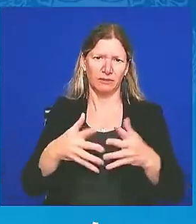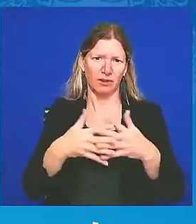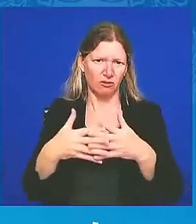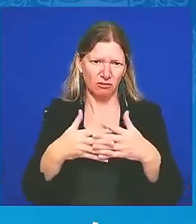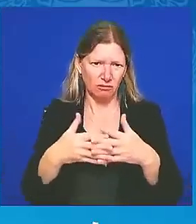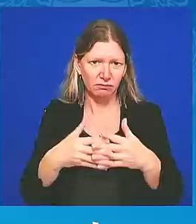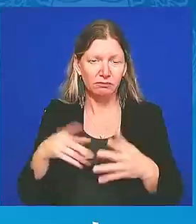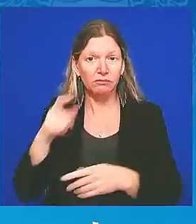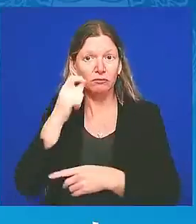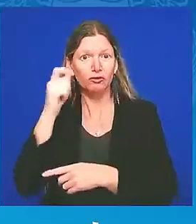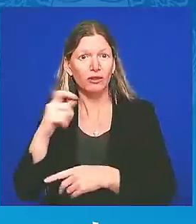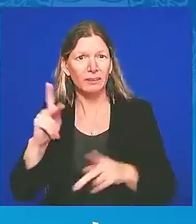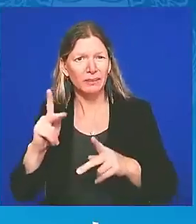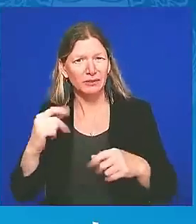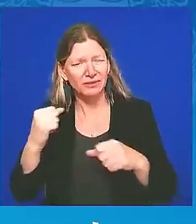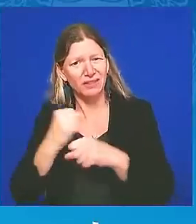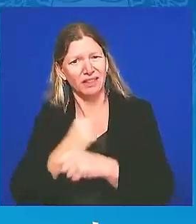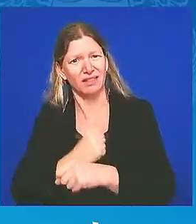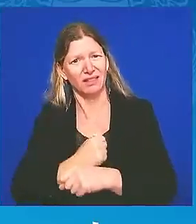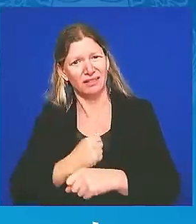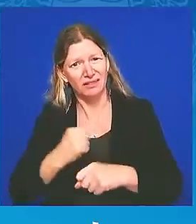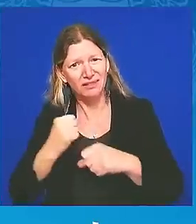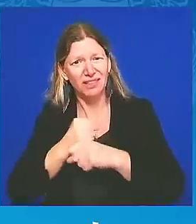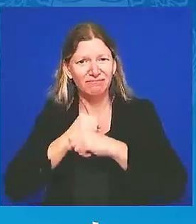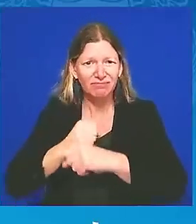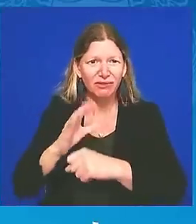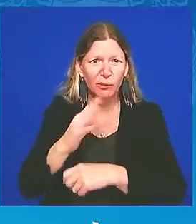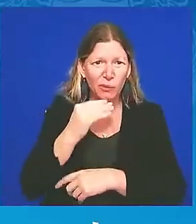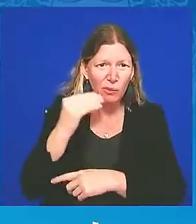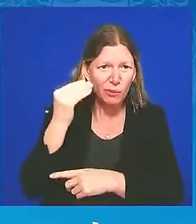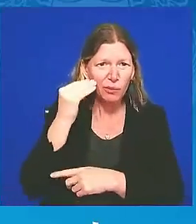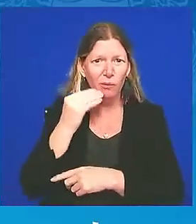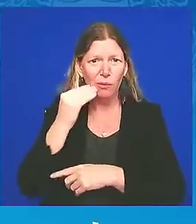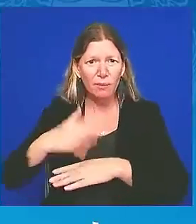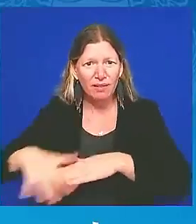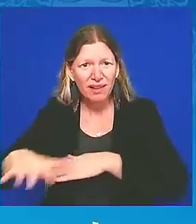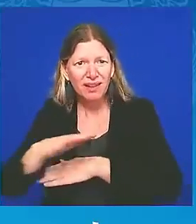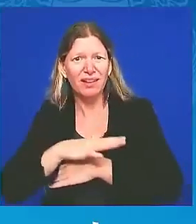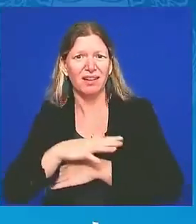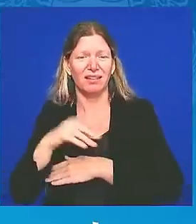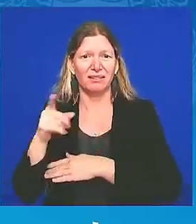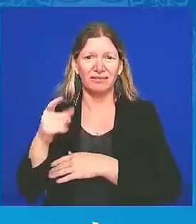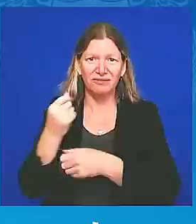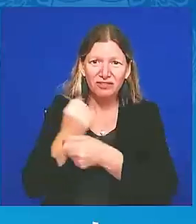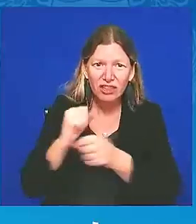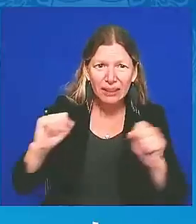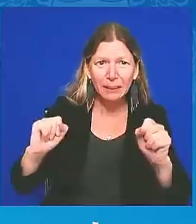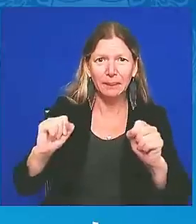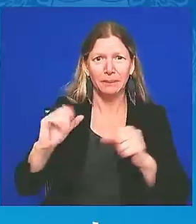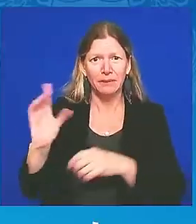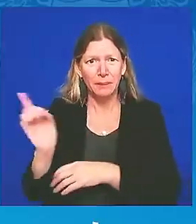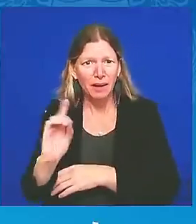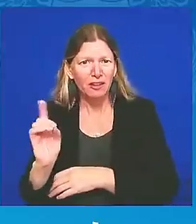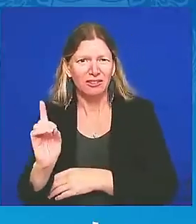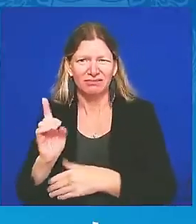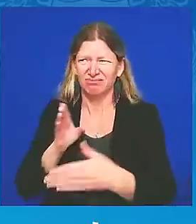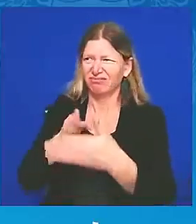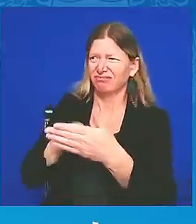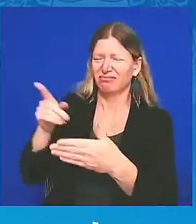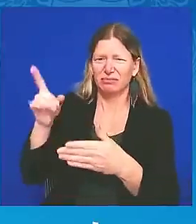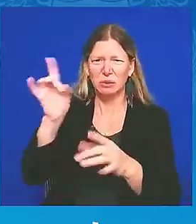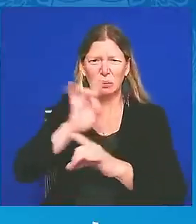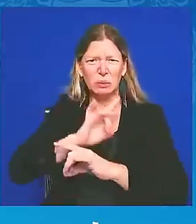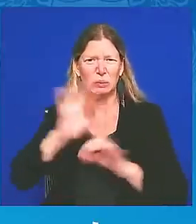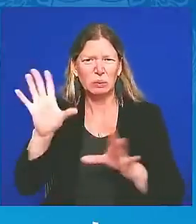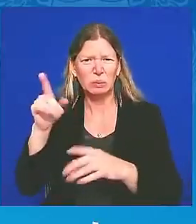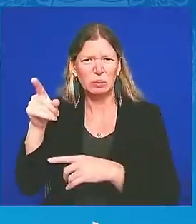democracy against a brutal dictator. And the American people know well the meaning of freedom,